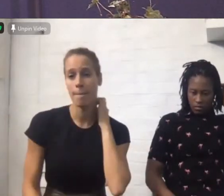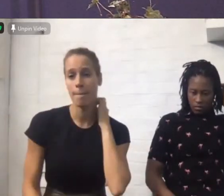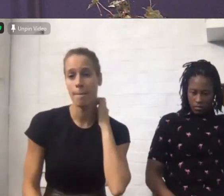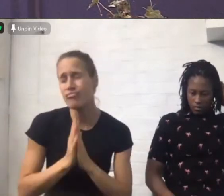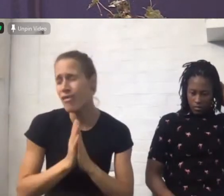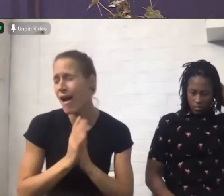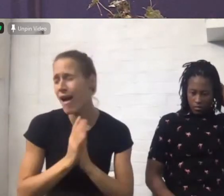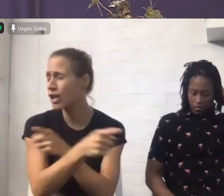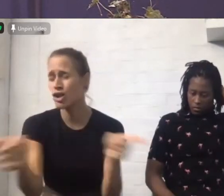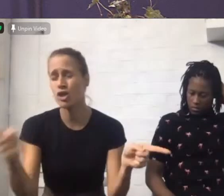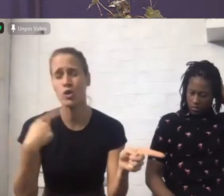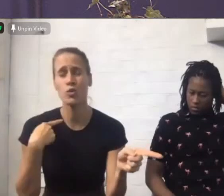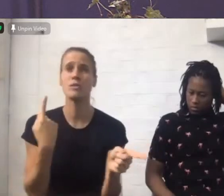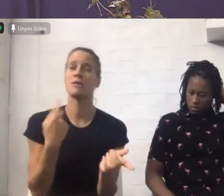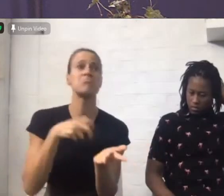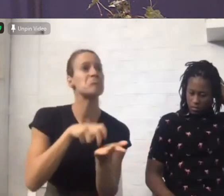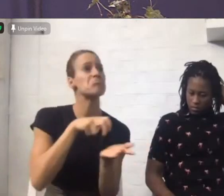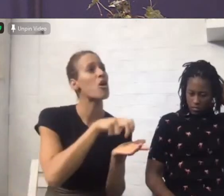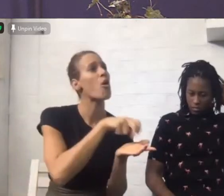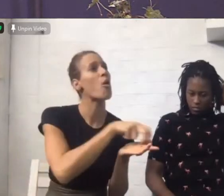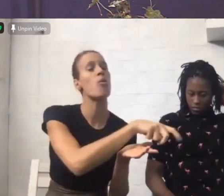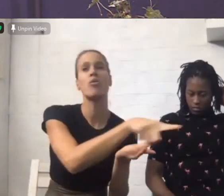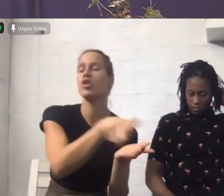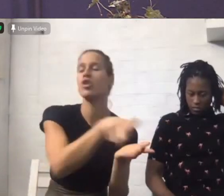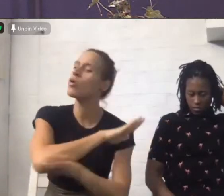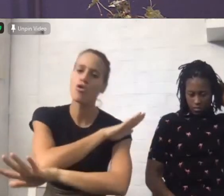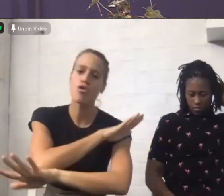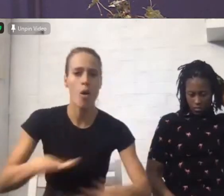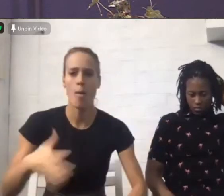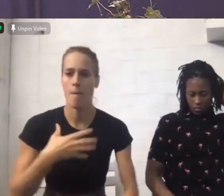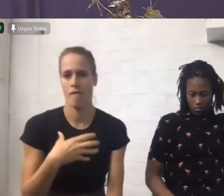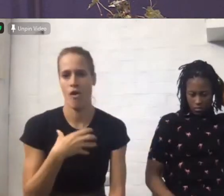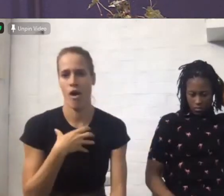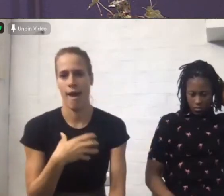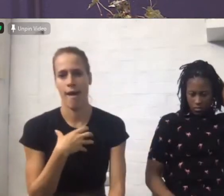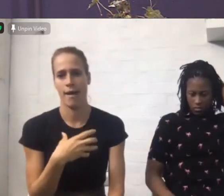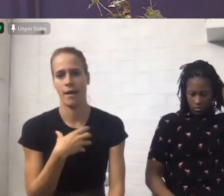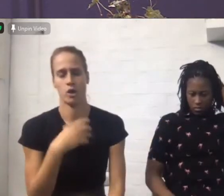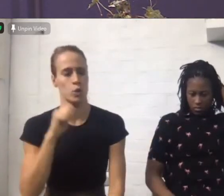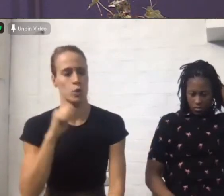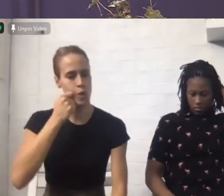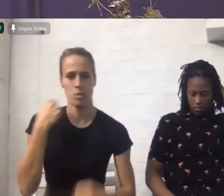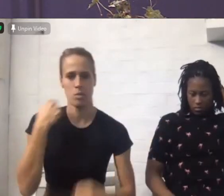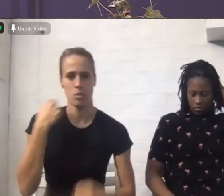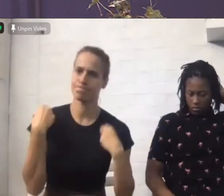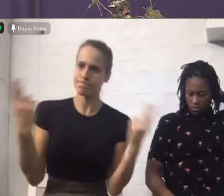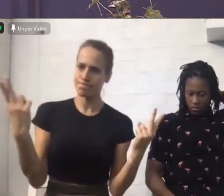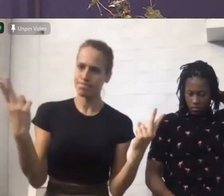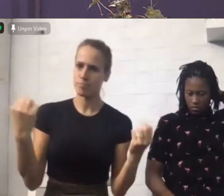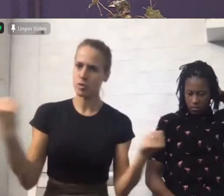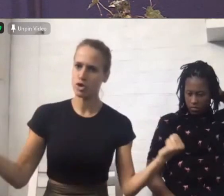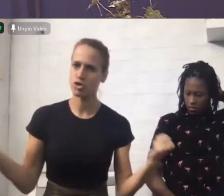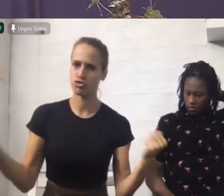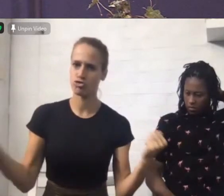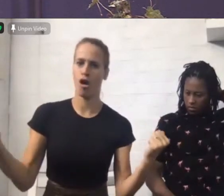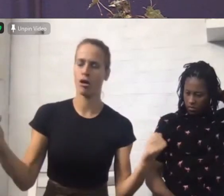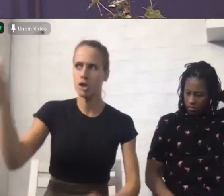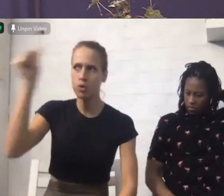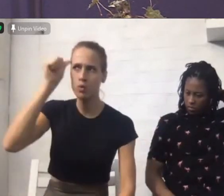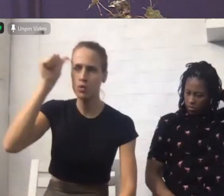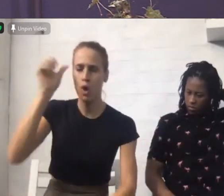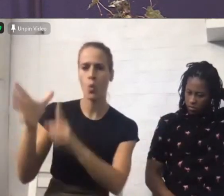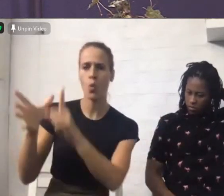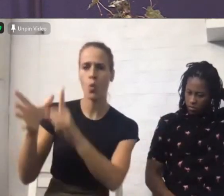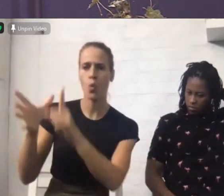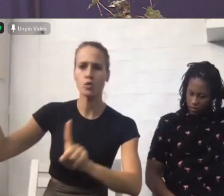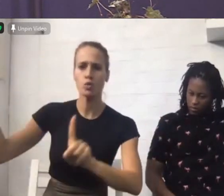be afraid you will be bold and strong you will know that the Lord your God is with you you